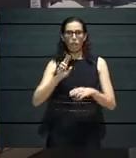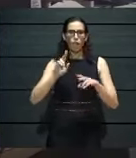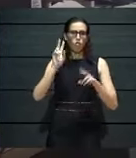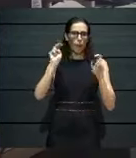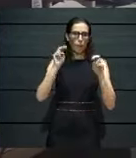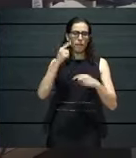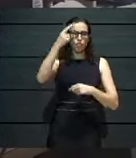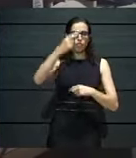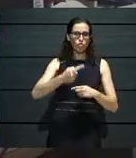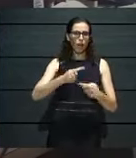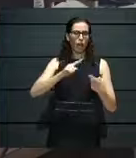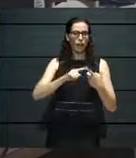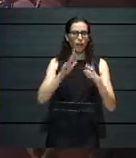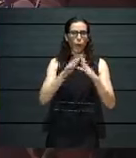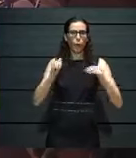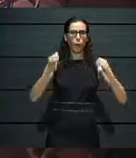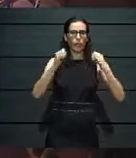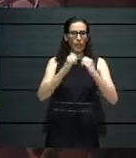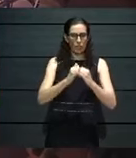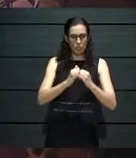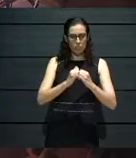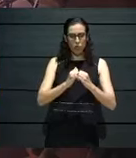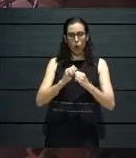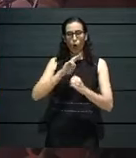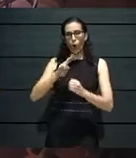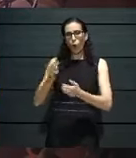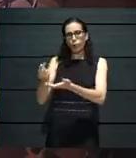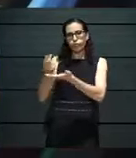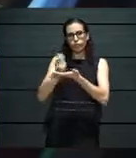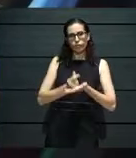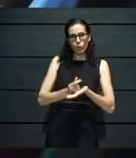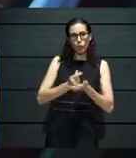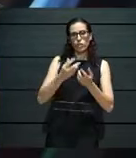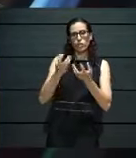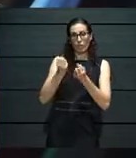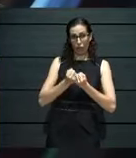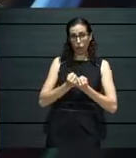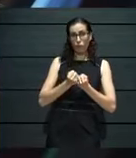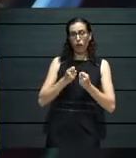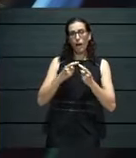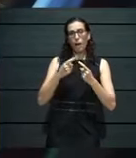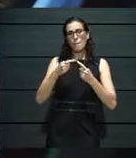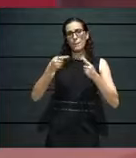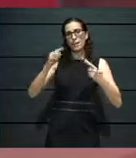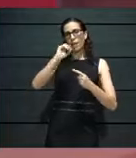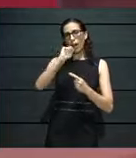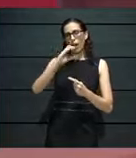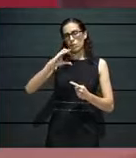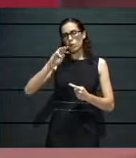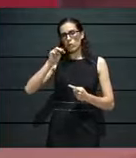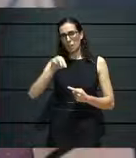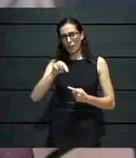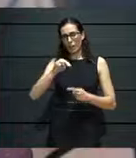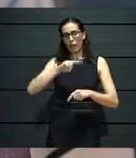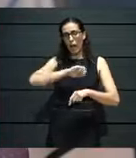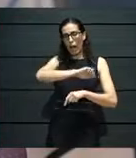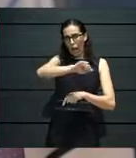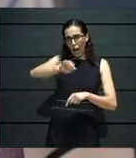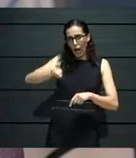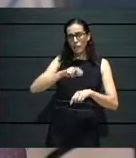Bil-sahha tal l-Investment in Cultural Organizations Grant. Ibniedi mil-Maltese Council, ahna beek nistaw